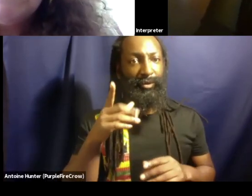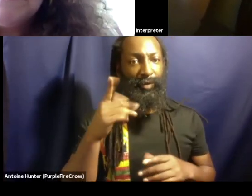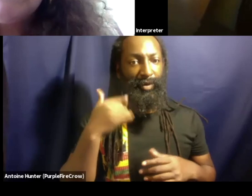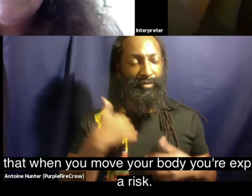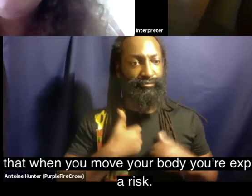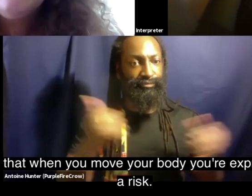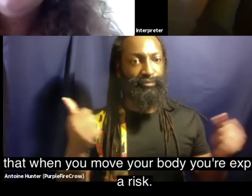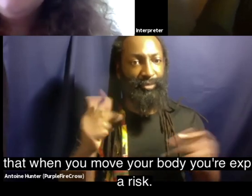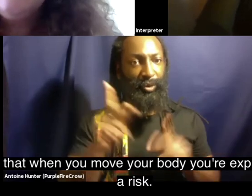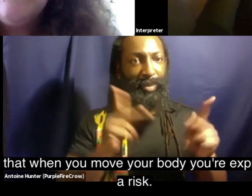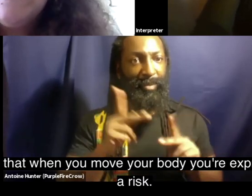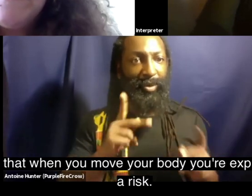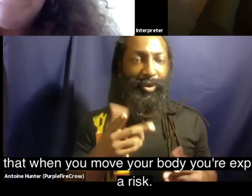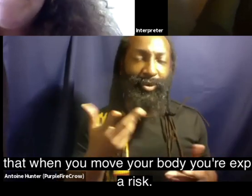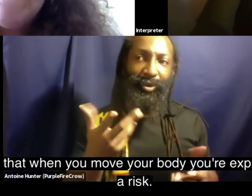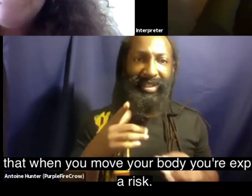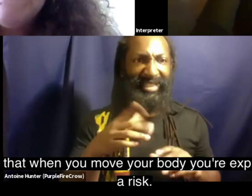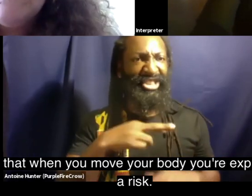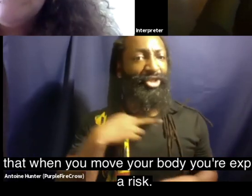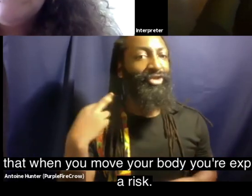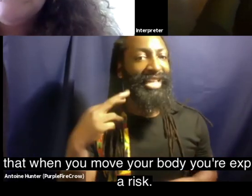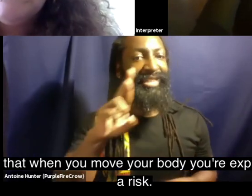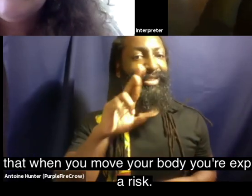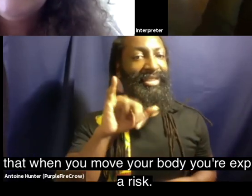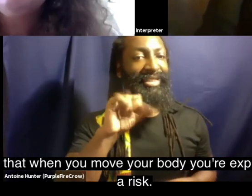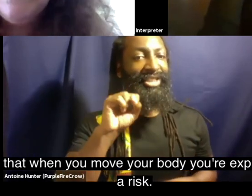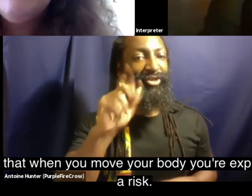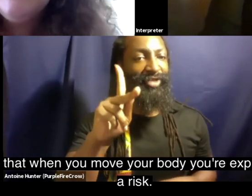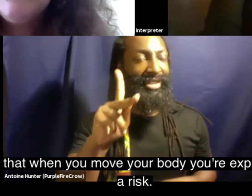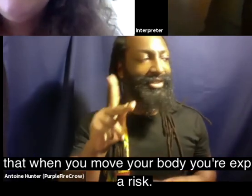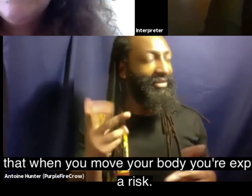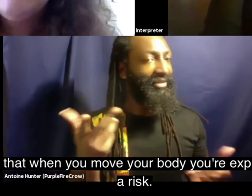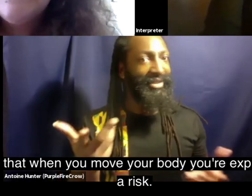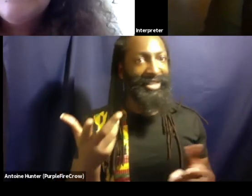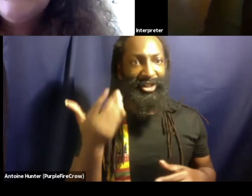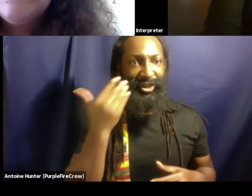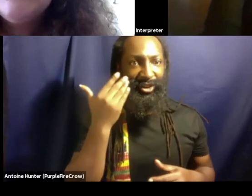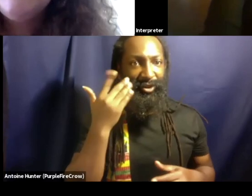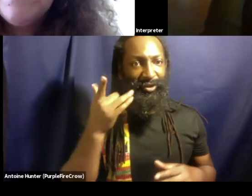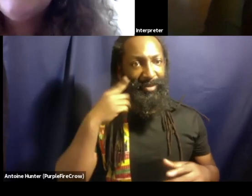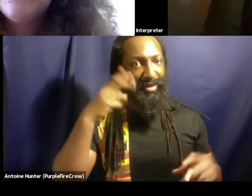i know that when you move your body you're expressing yourself you're taking a risk